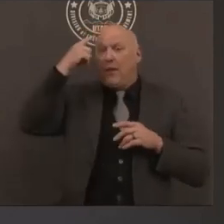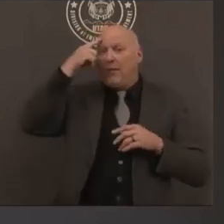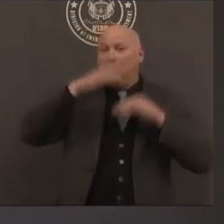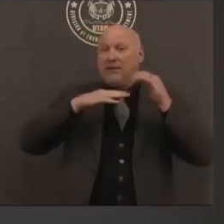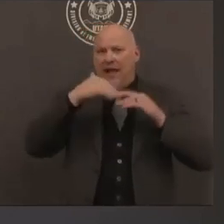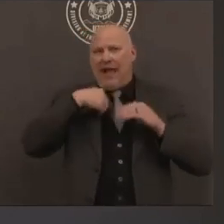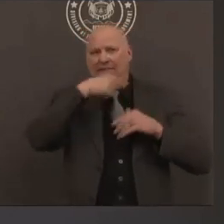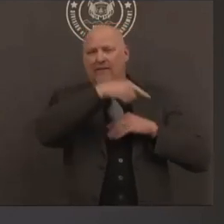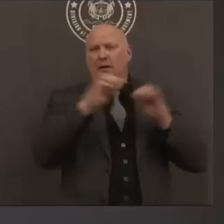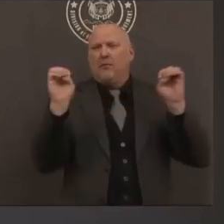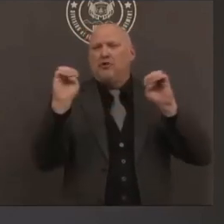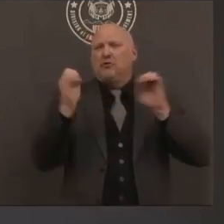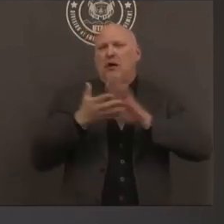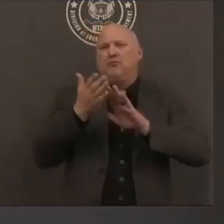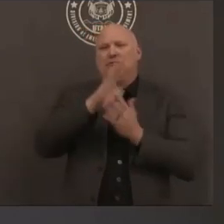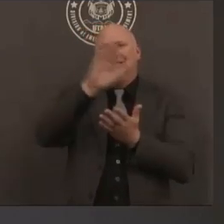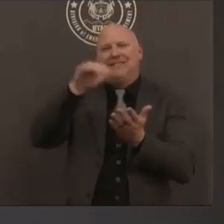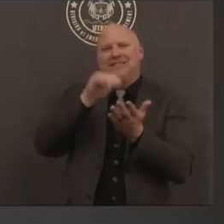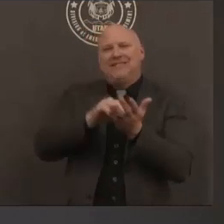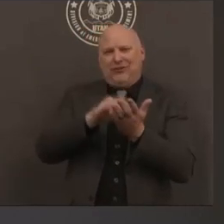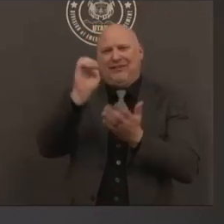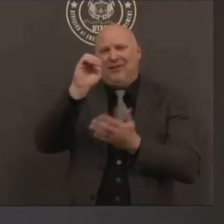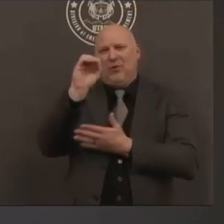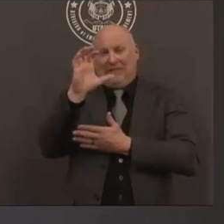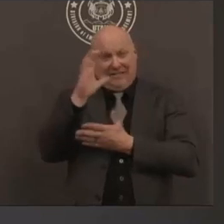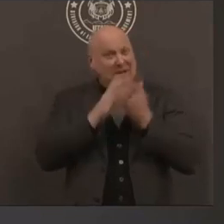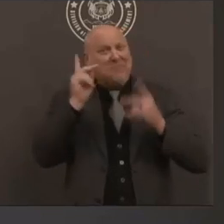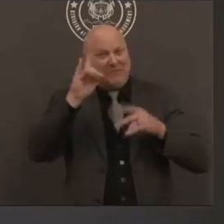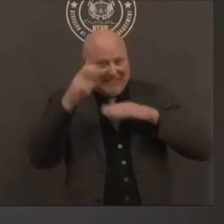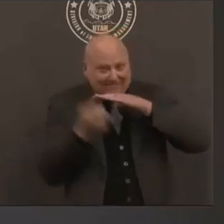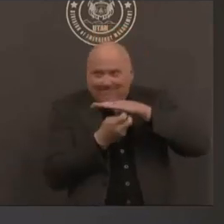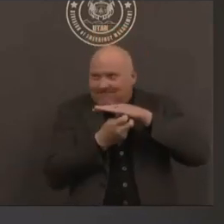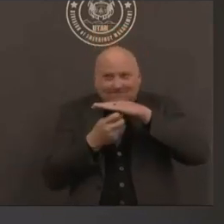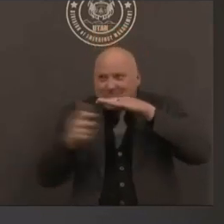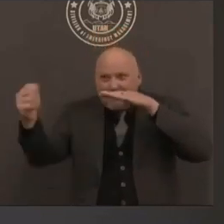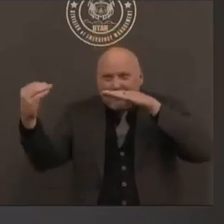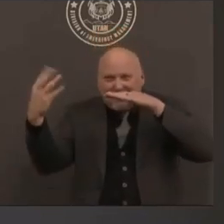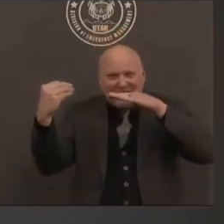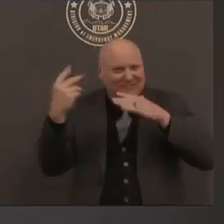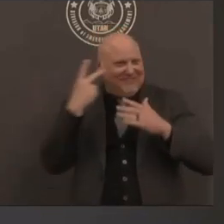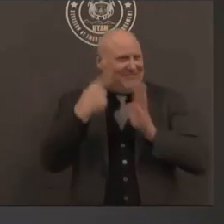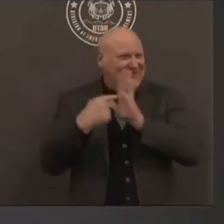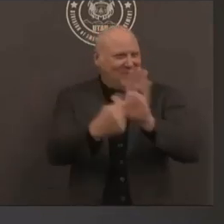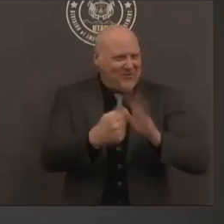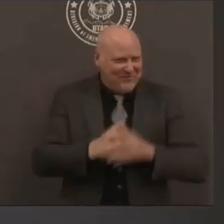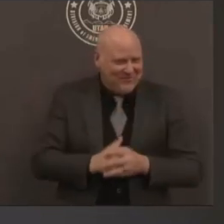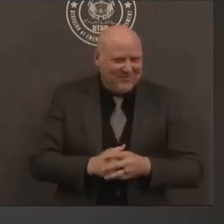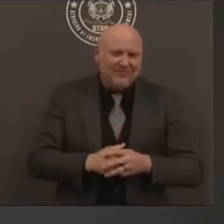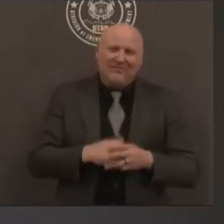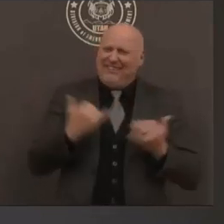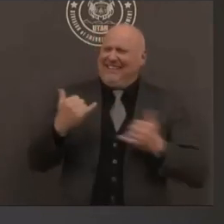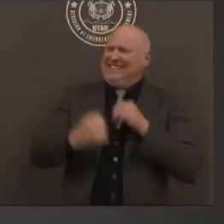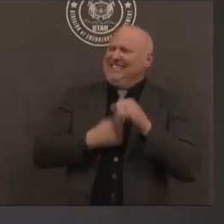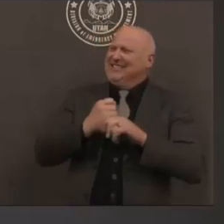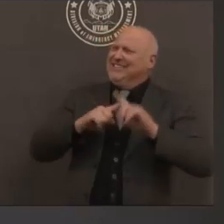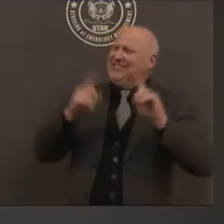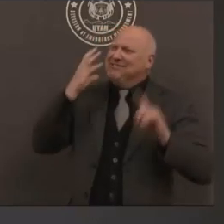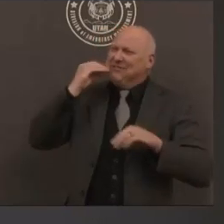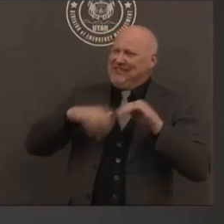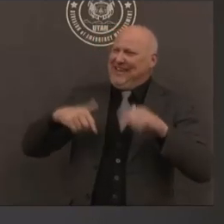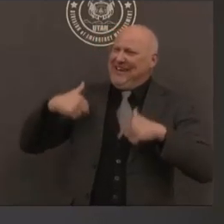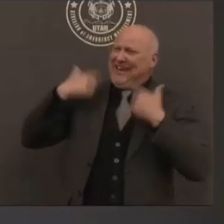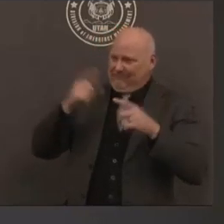every year as an agency um but this year is going to look a little bit different one other thing that we did is we asked